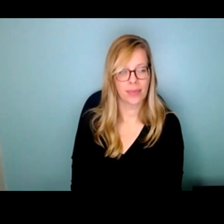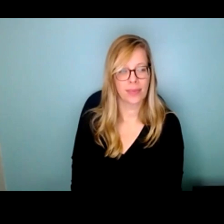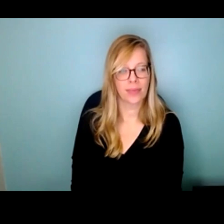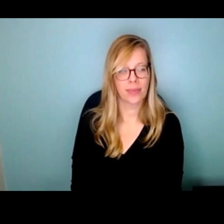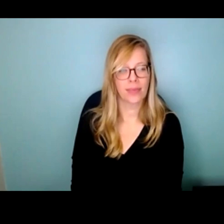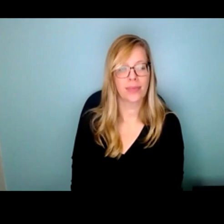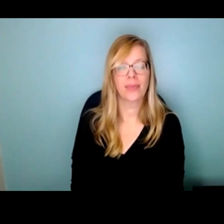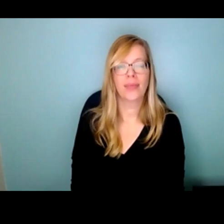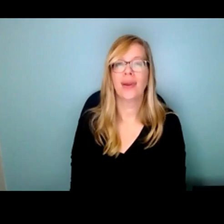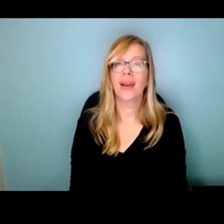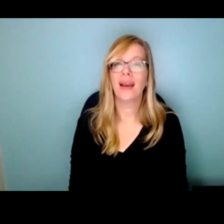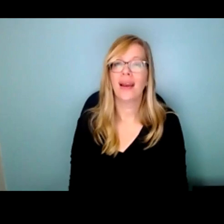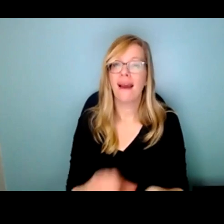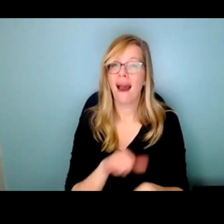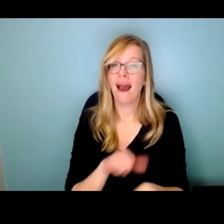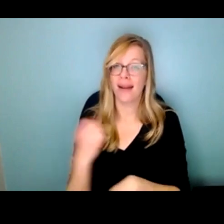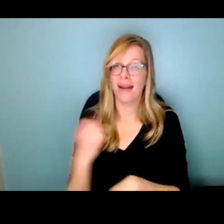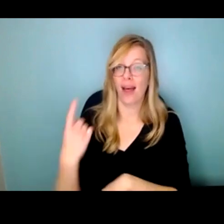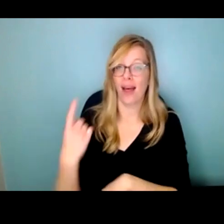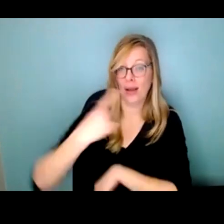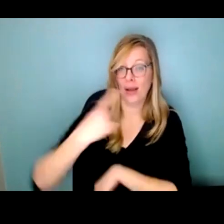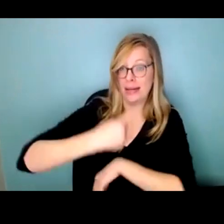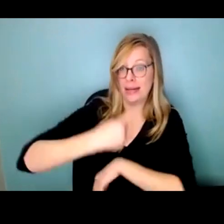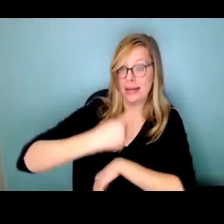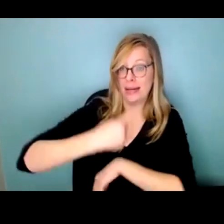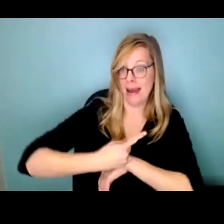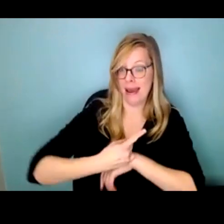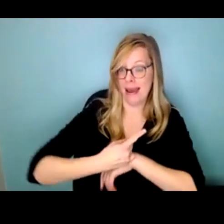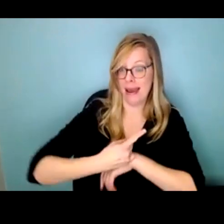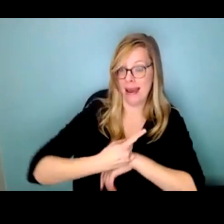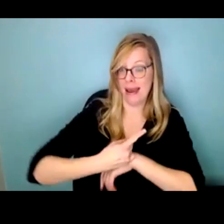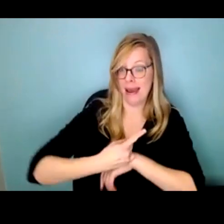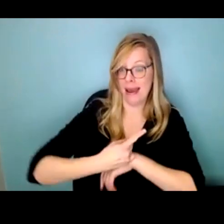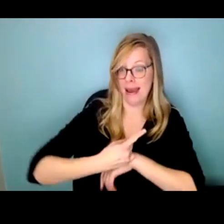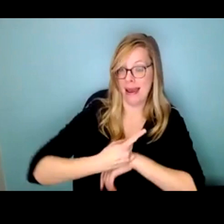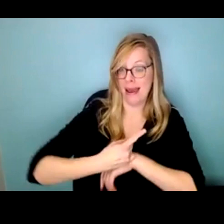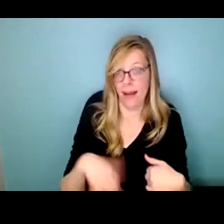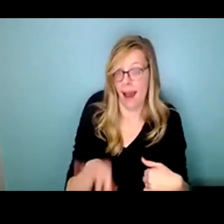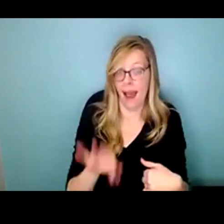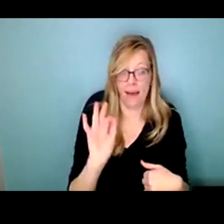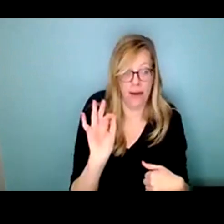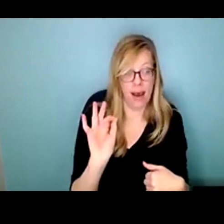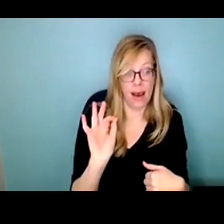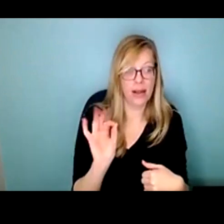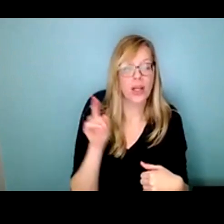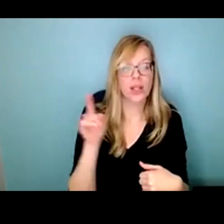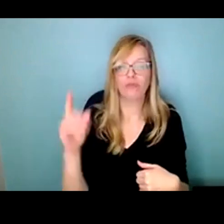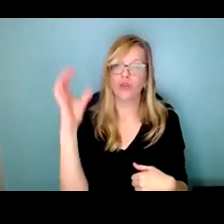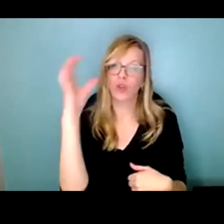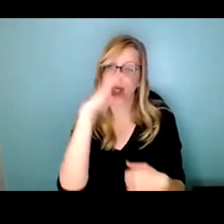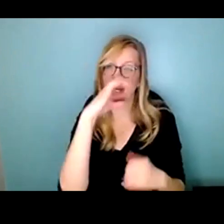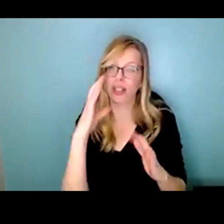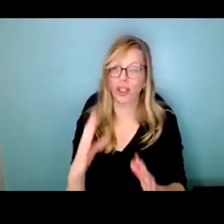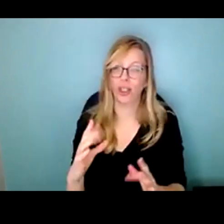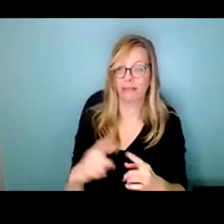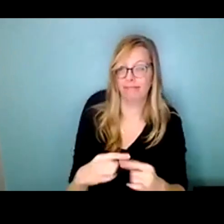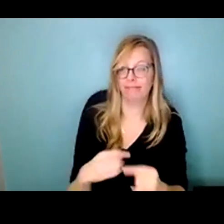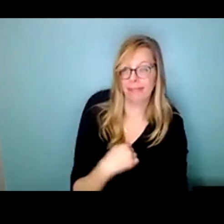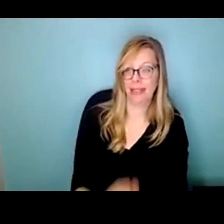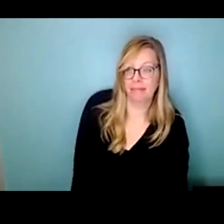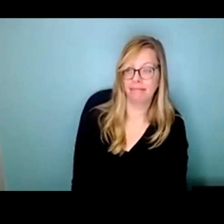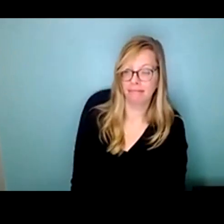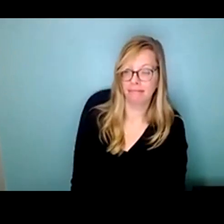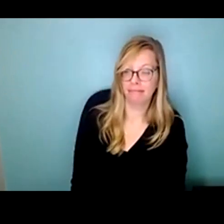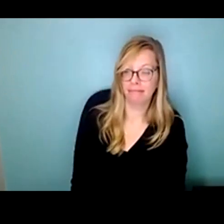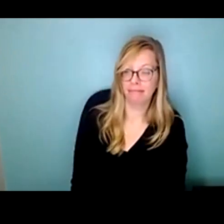goes by And I find that you are a stranger to me